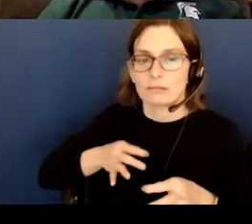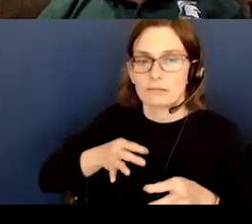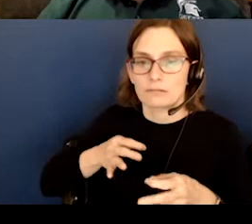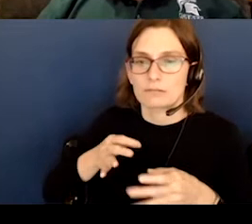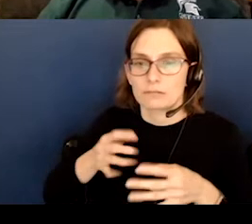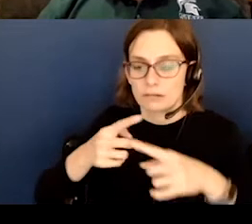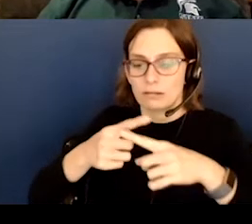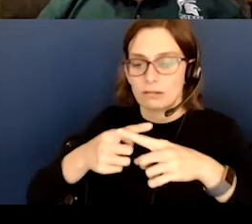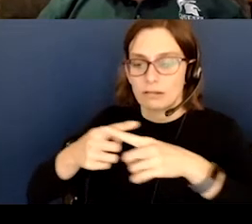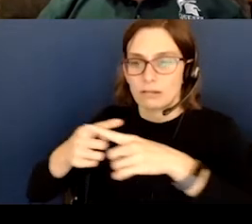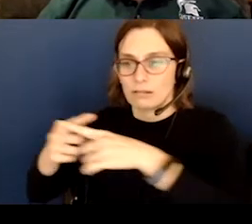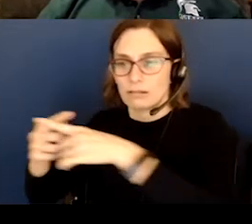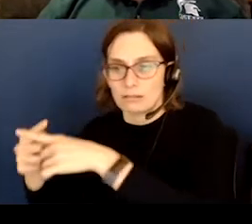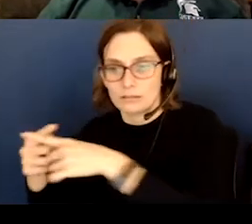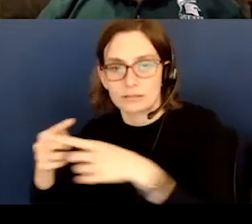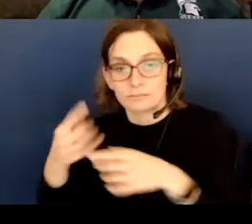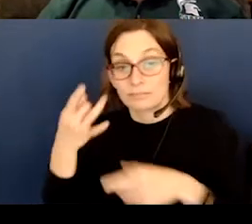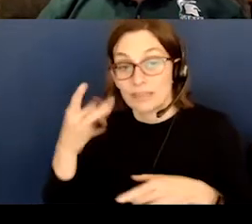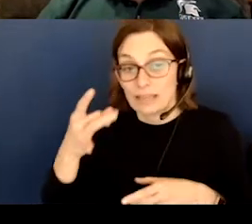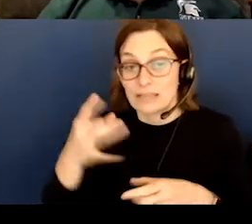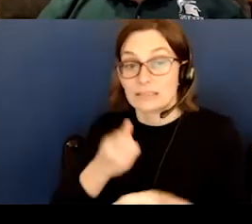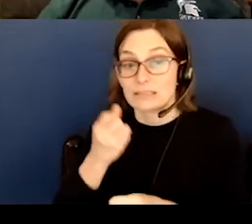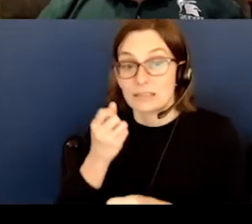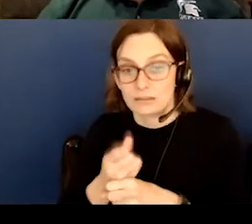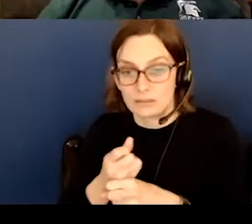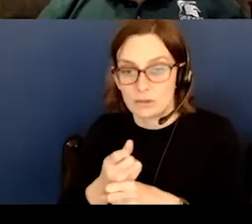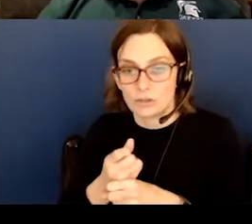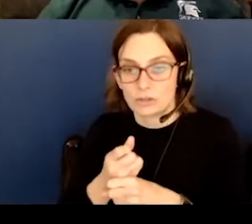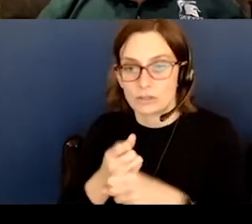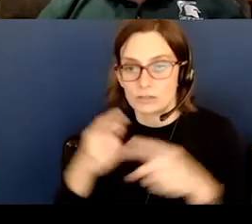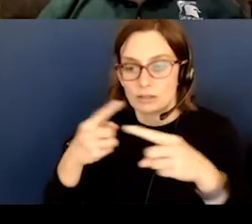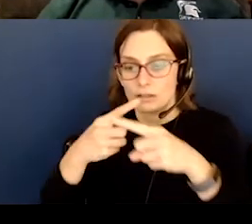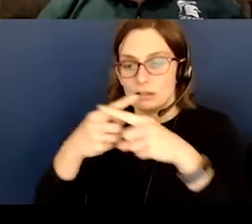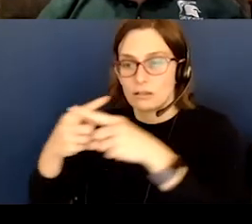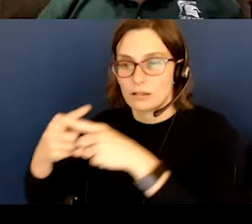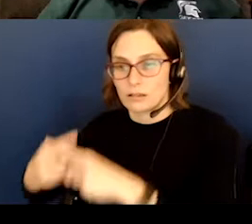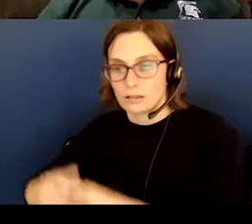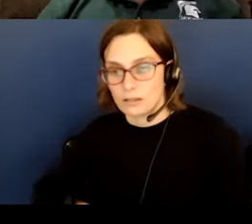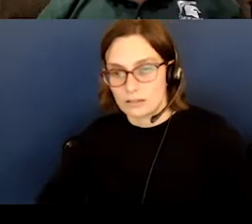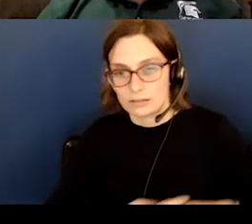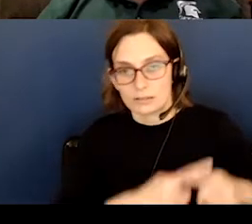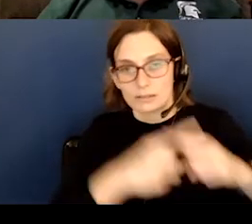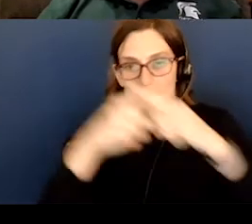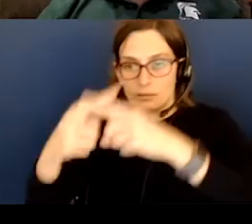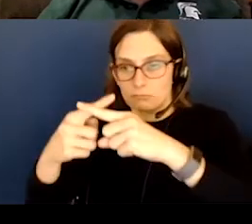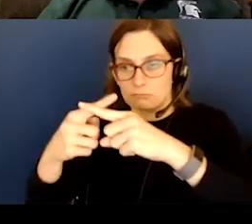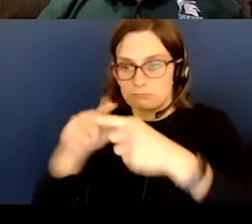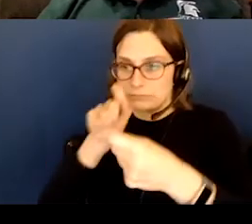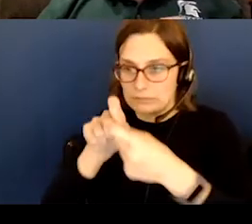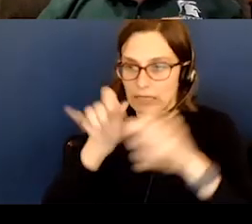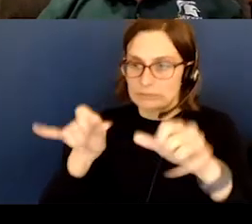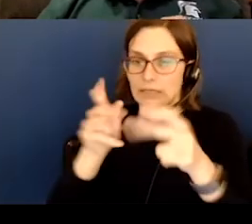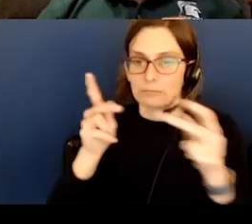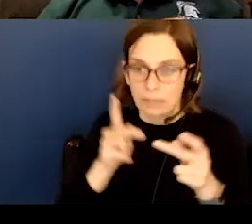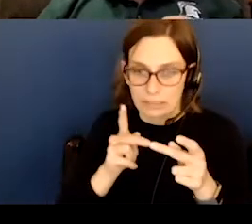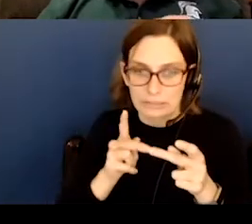nodes. And in 18 years, these, that crossing point goes backwards all the way around to get back to the same spot. So